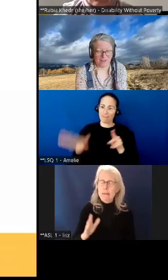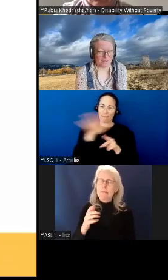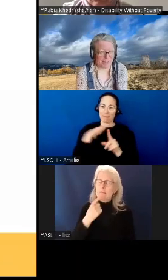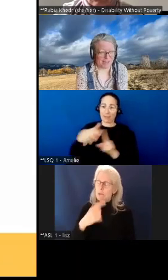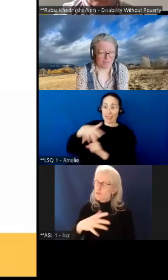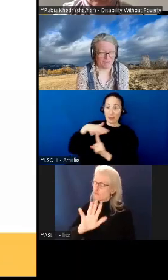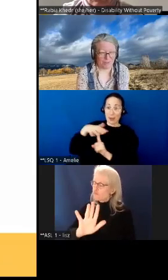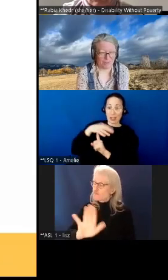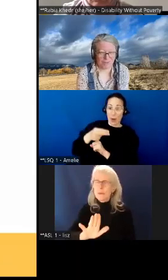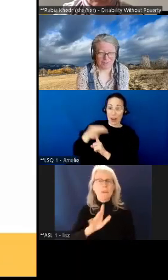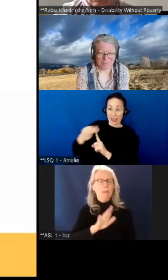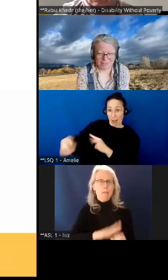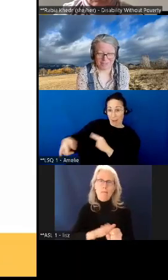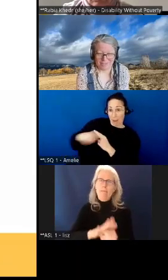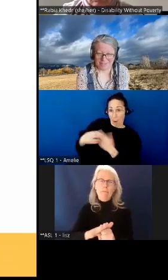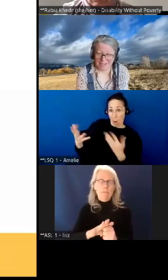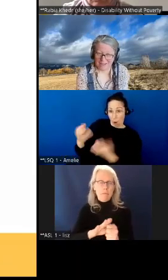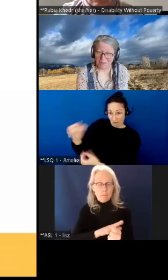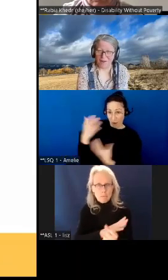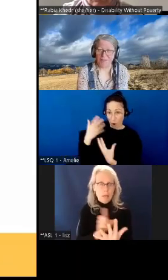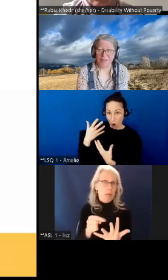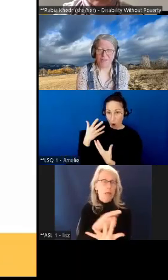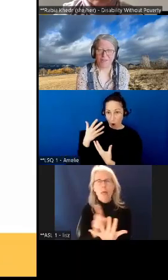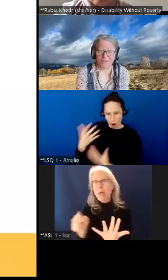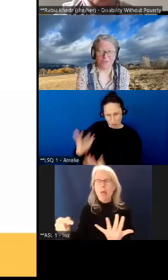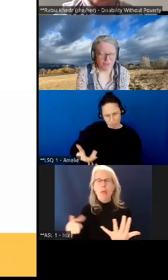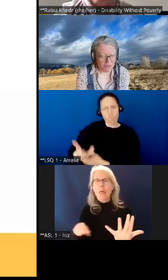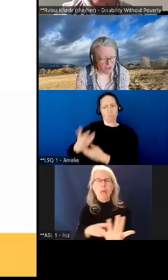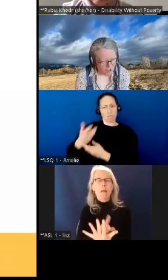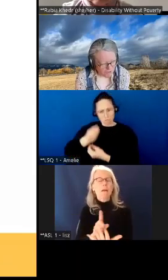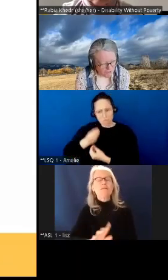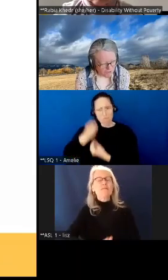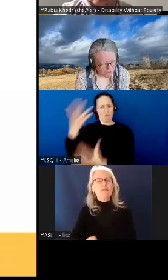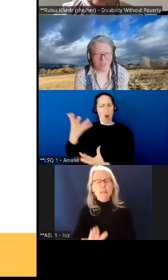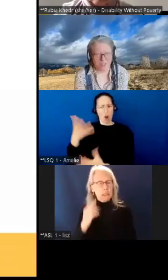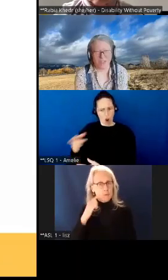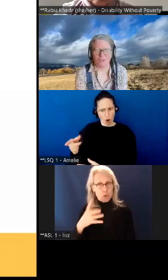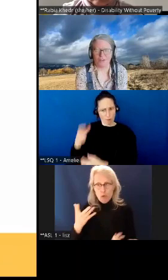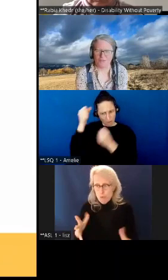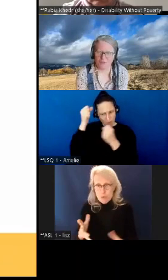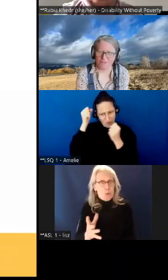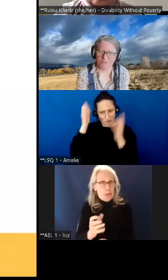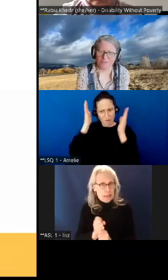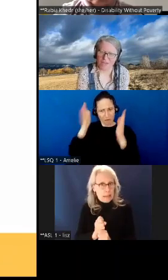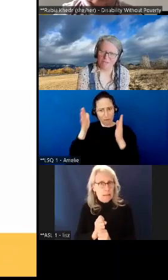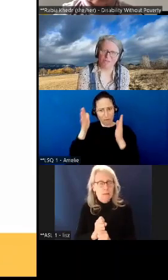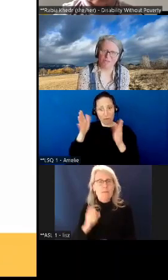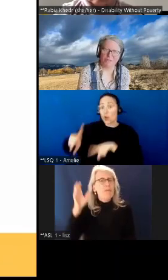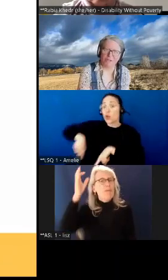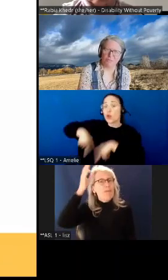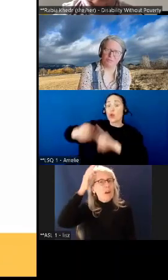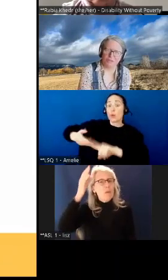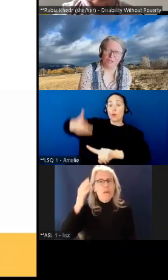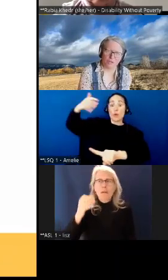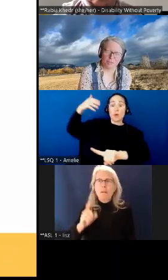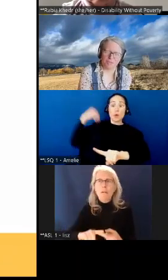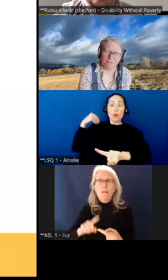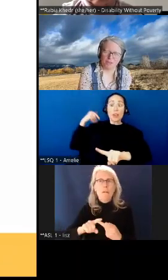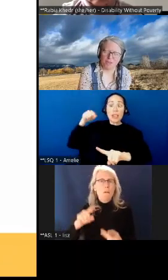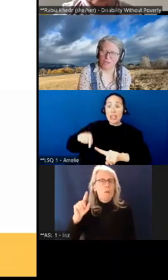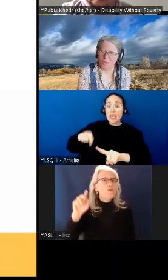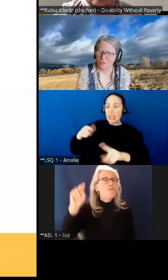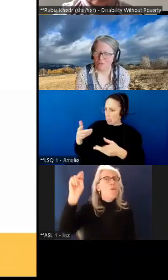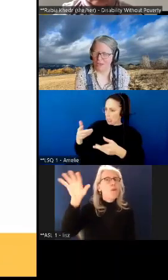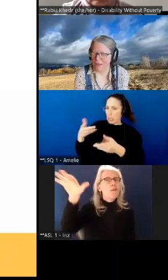we've advocated for since day one that if you're already receiving a federal territorial or provincial